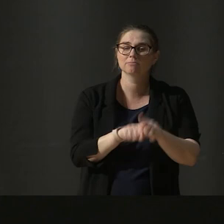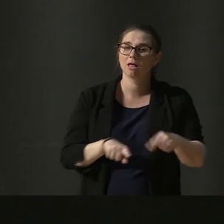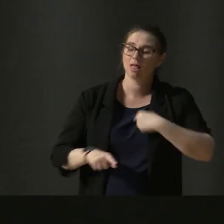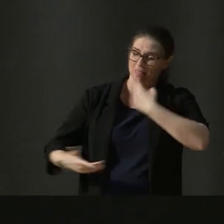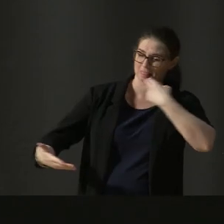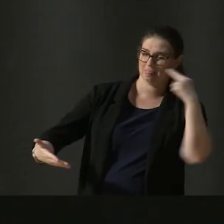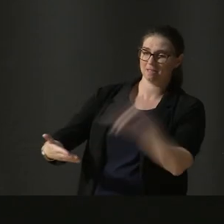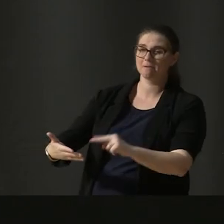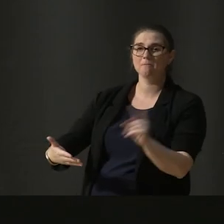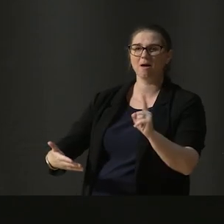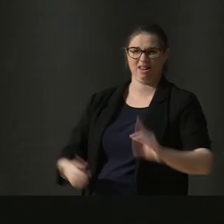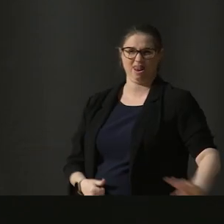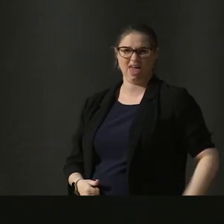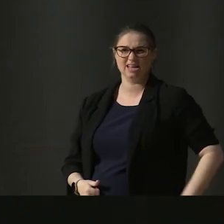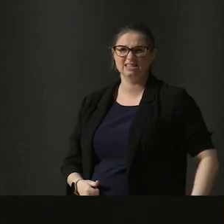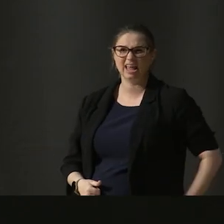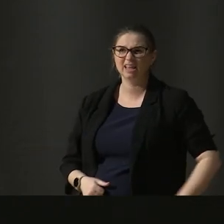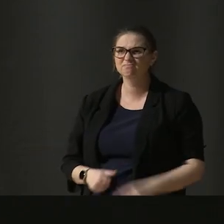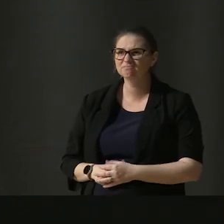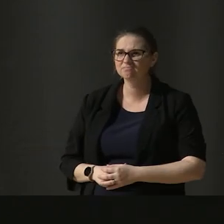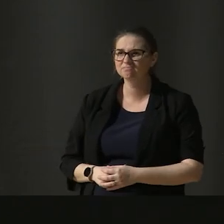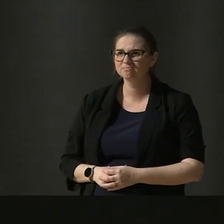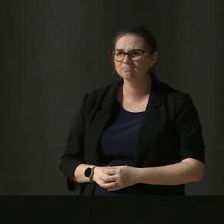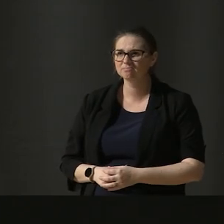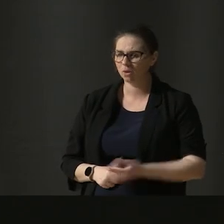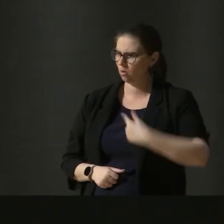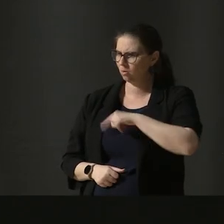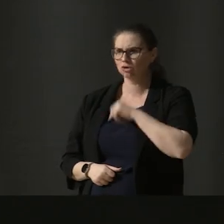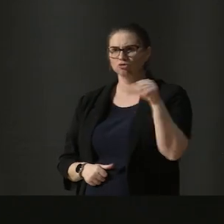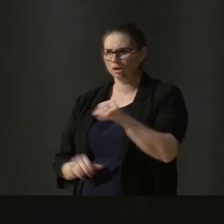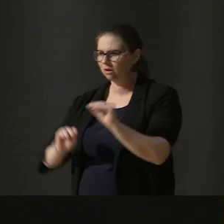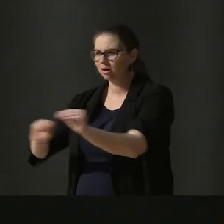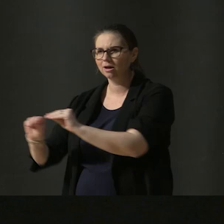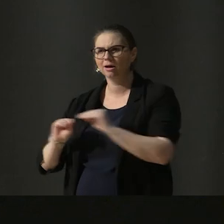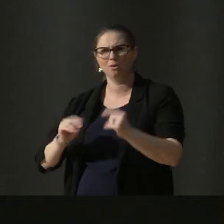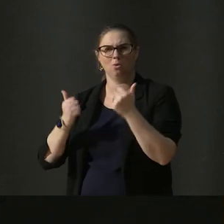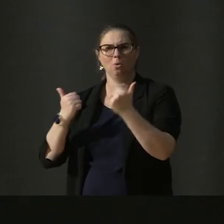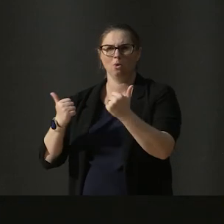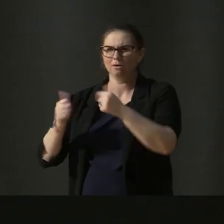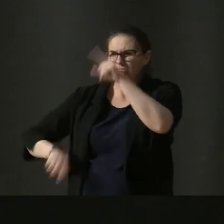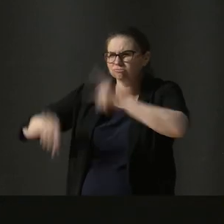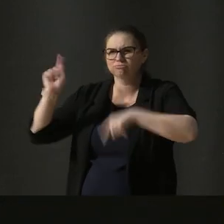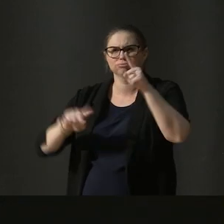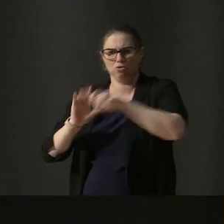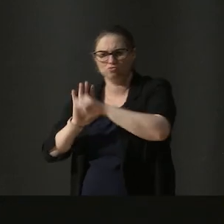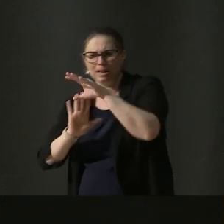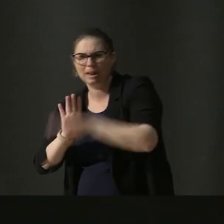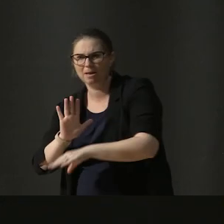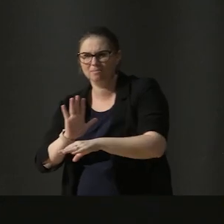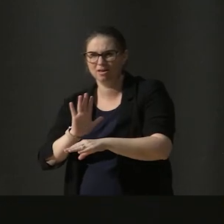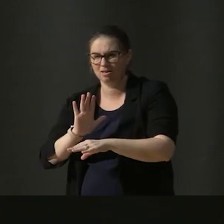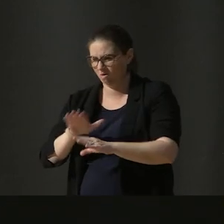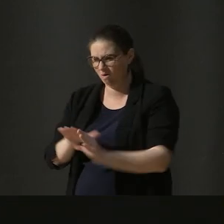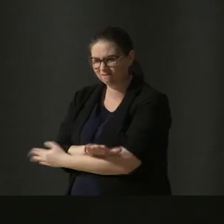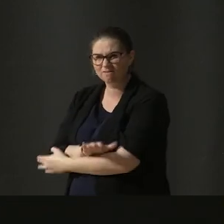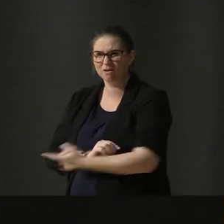them lazy. We deprive them of a well-balanced learning curriculum. We submit them to harsh tests for